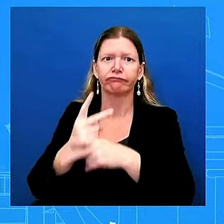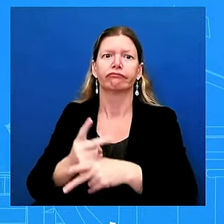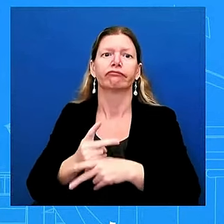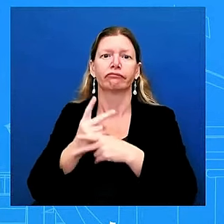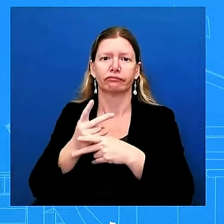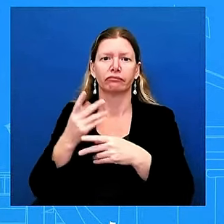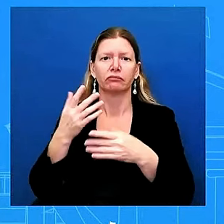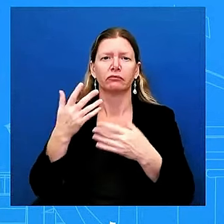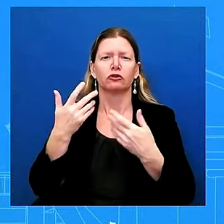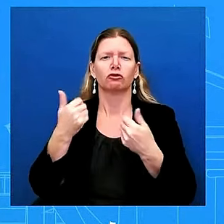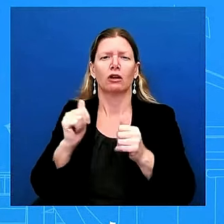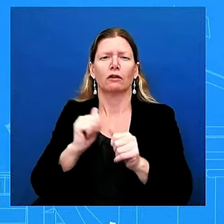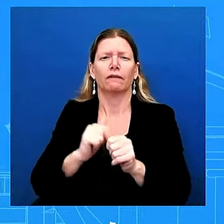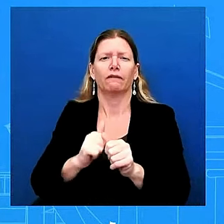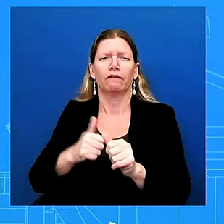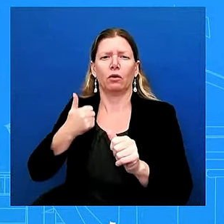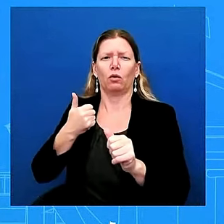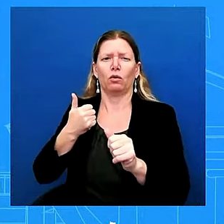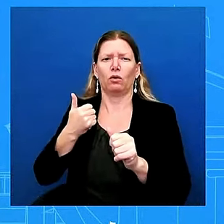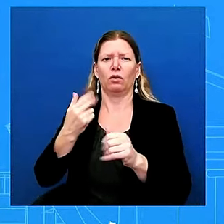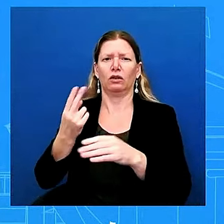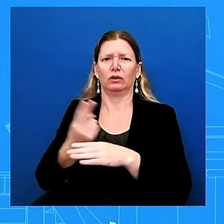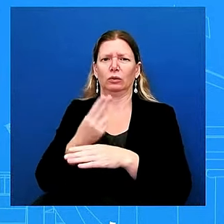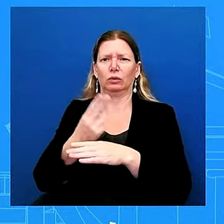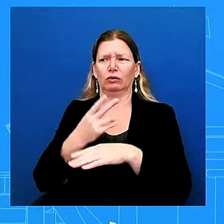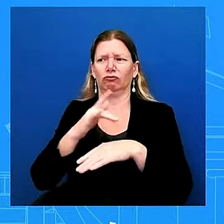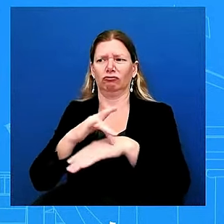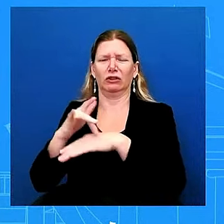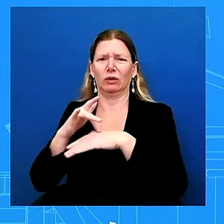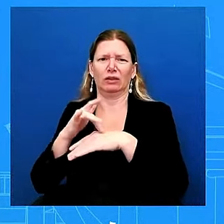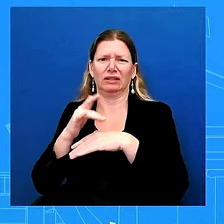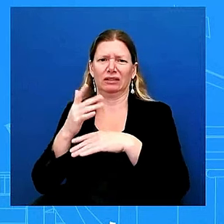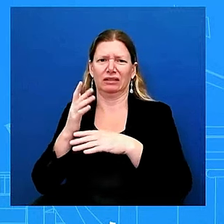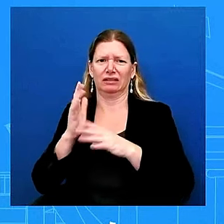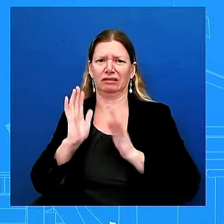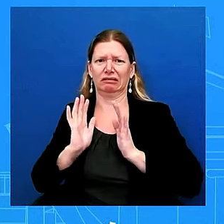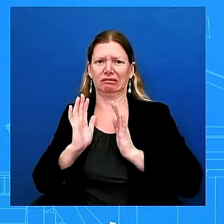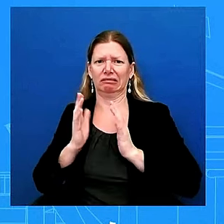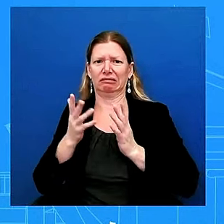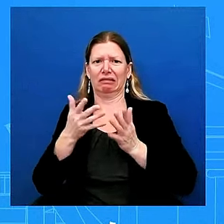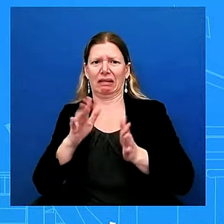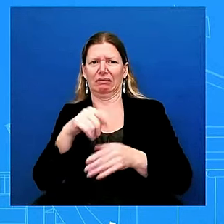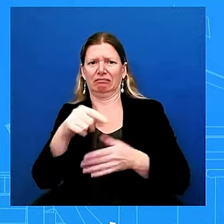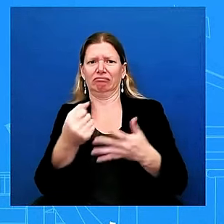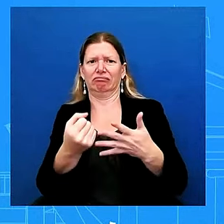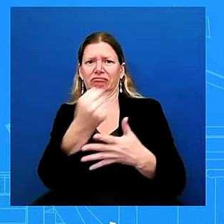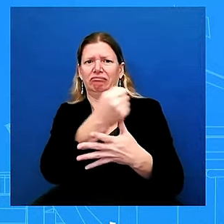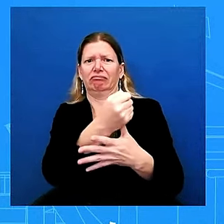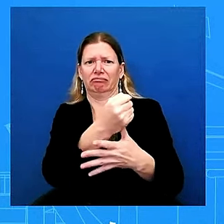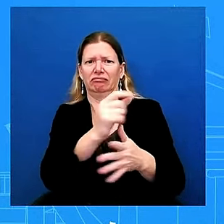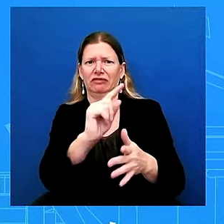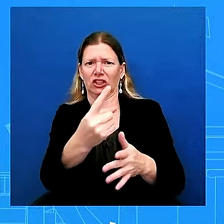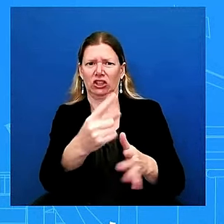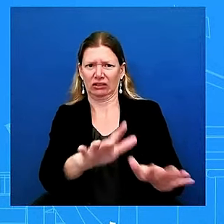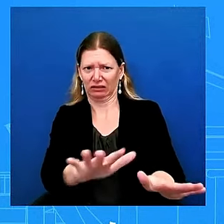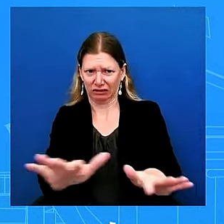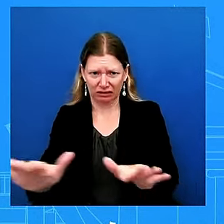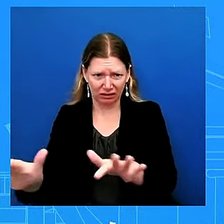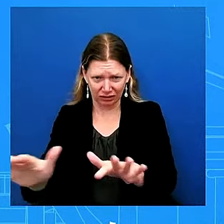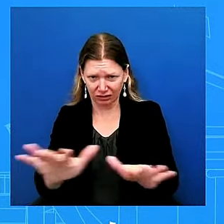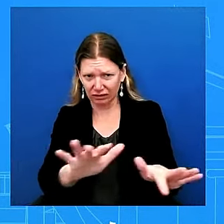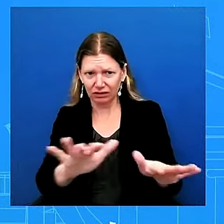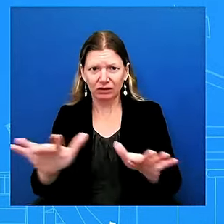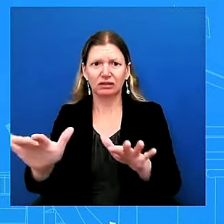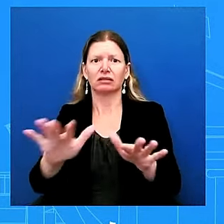need and so that should be everyone's uh top consideration right now that's what we should be doing that's what we should be focusing